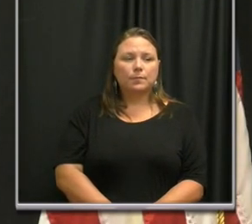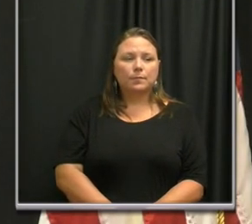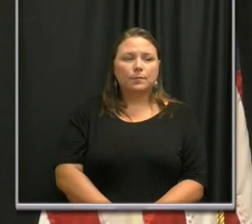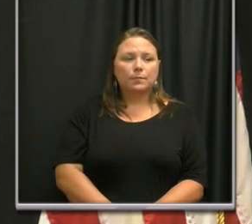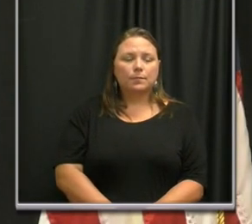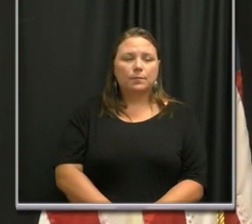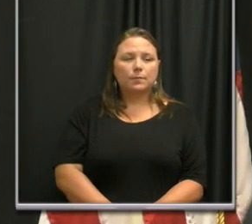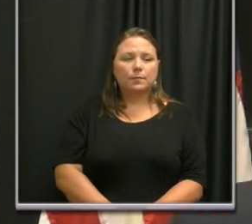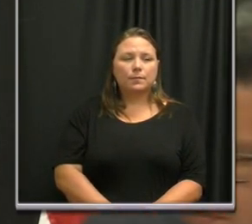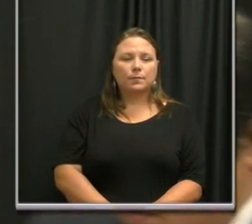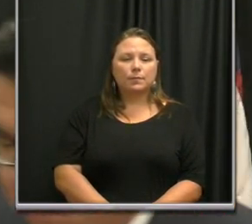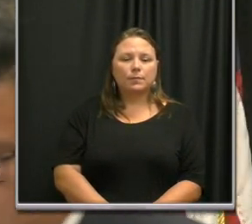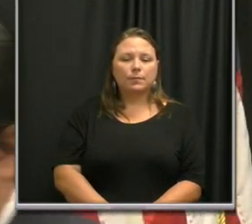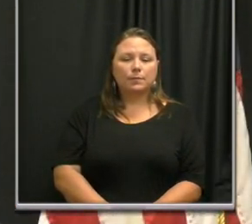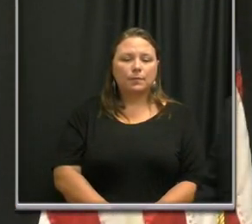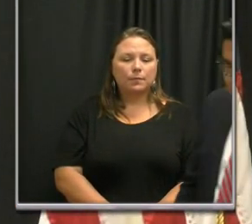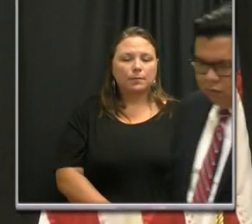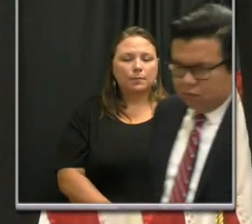Mayor Cooper.